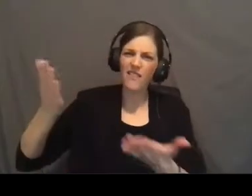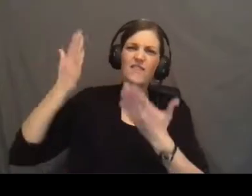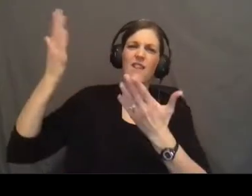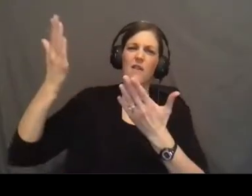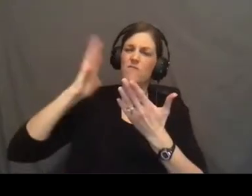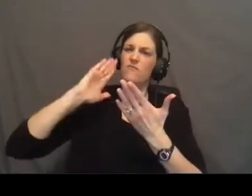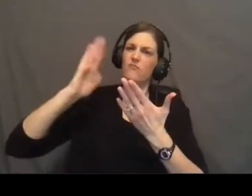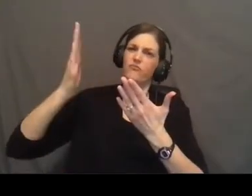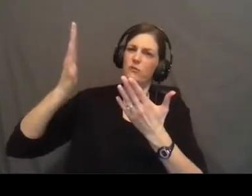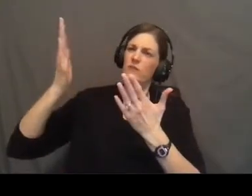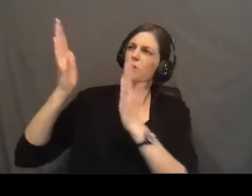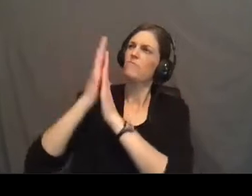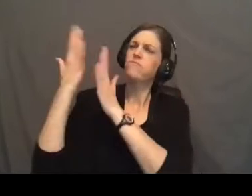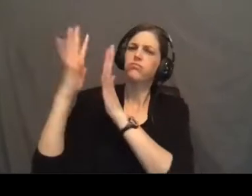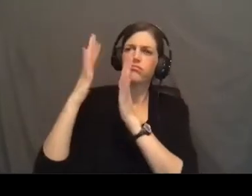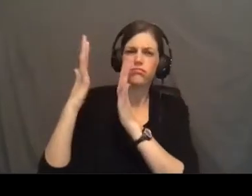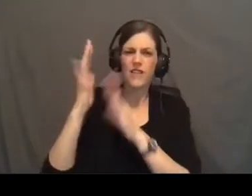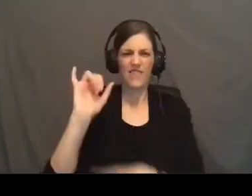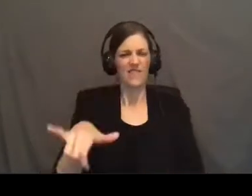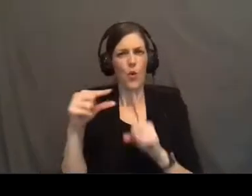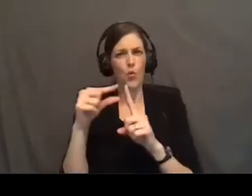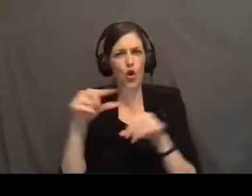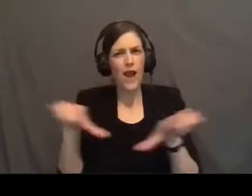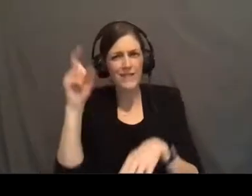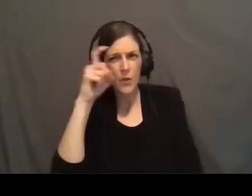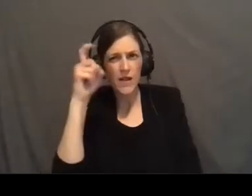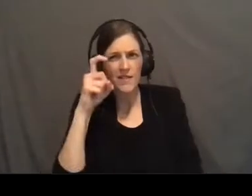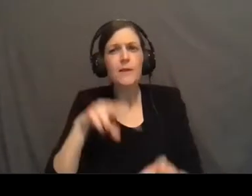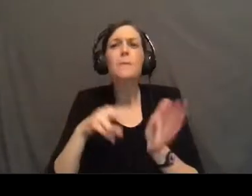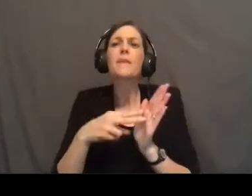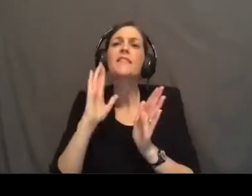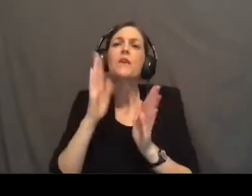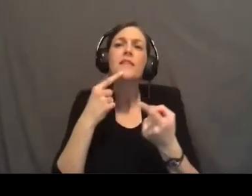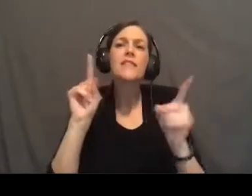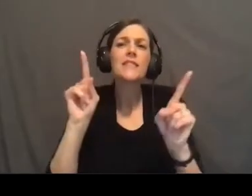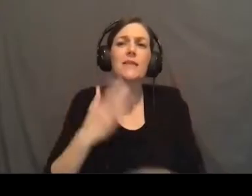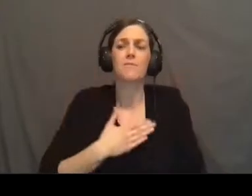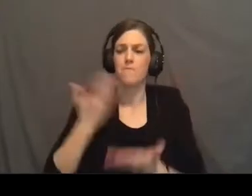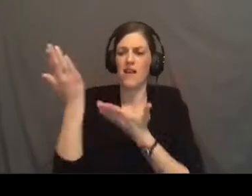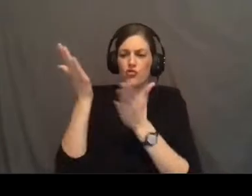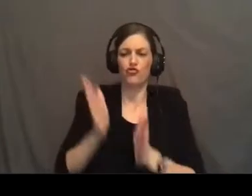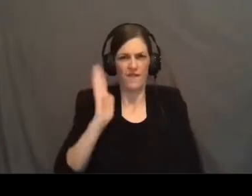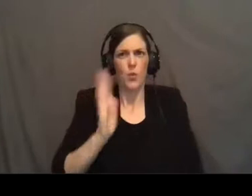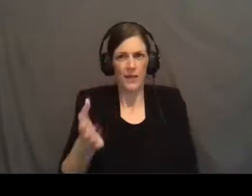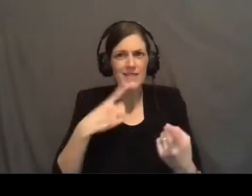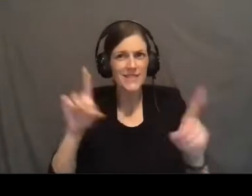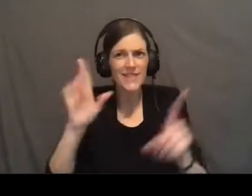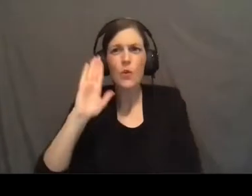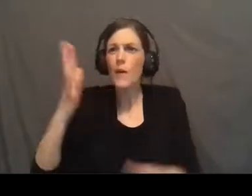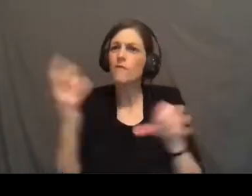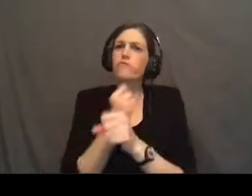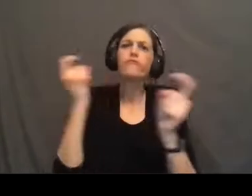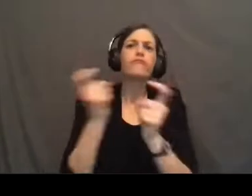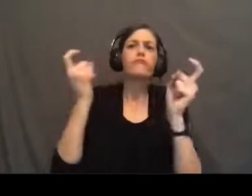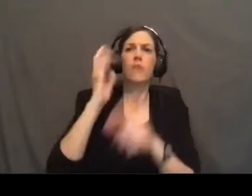shall be exalted. This word acting wisely meaning he will succeed. My servant will succeed. He will be victorious. He